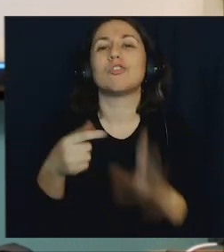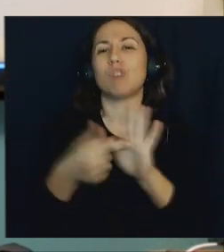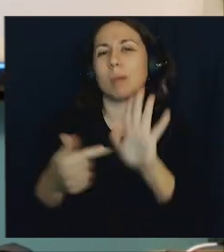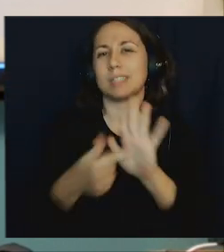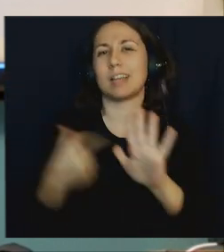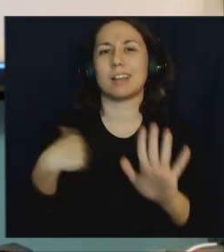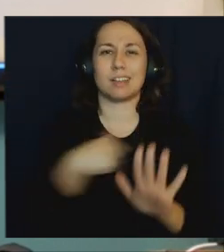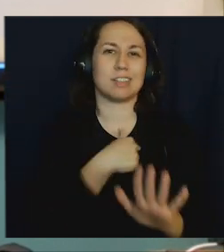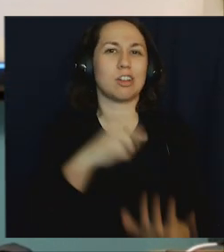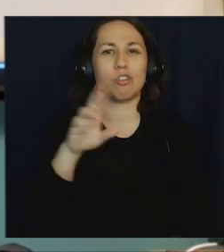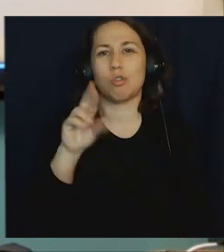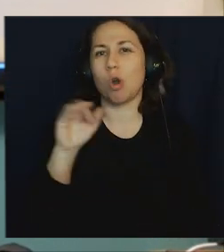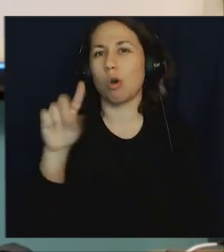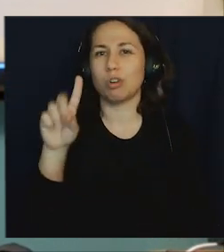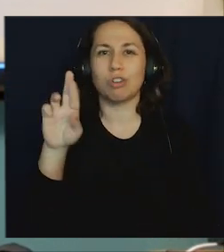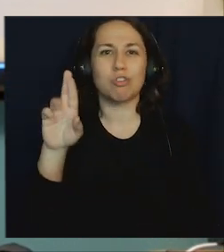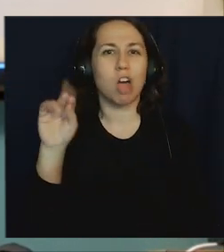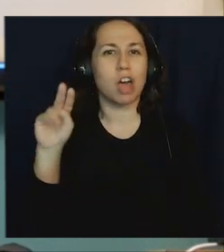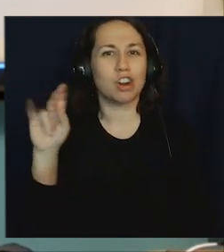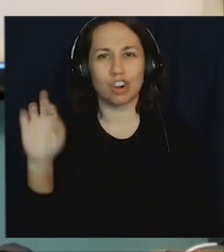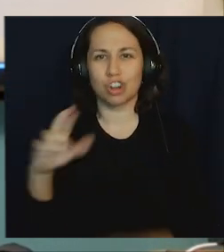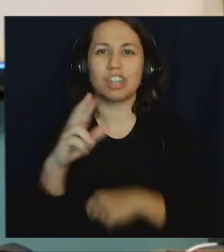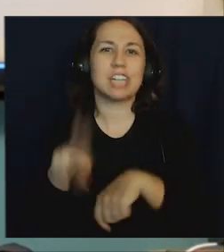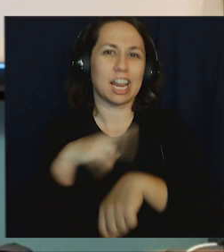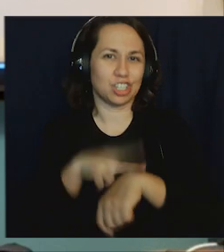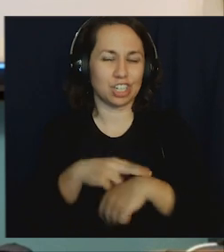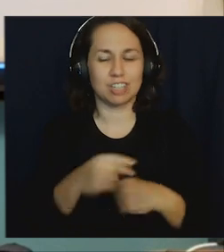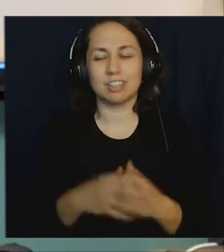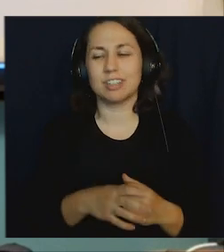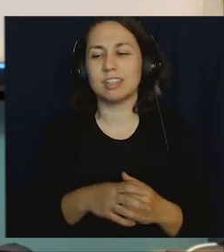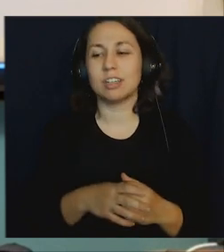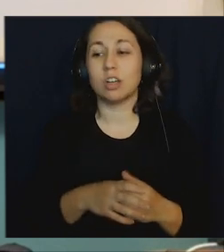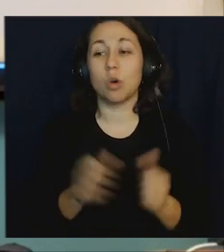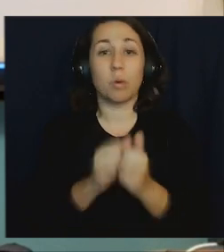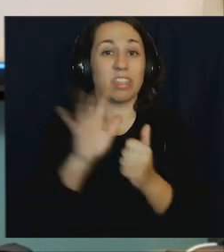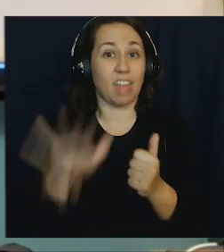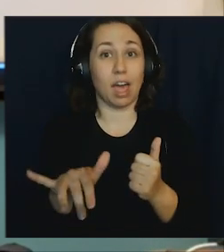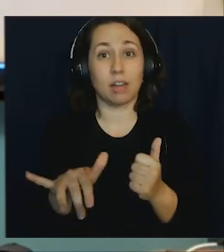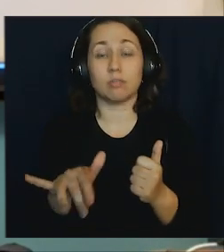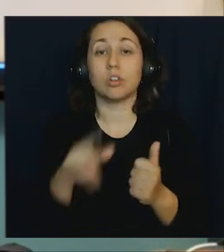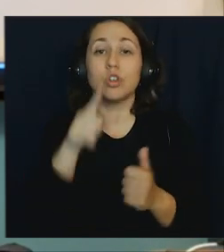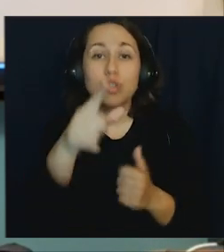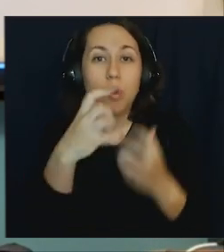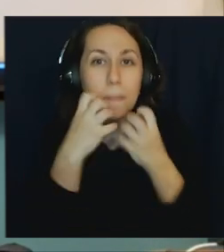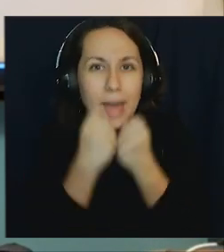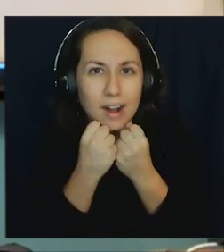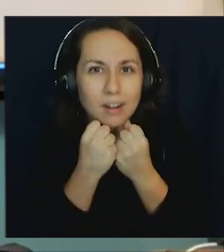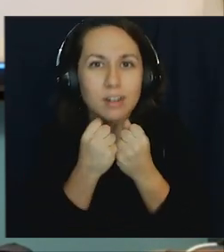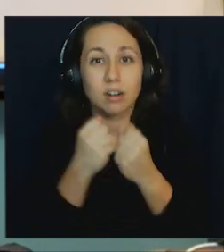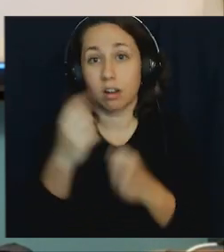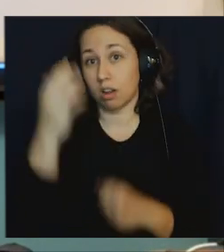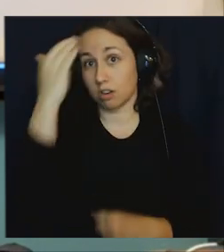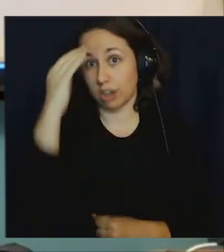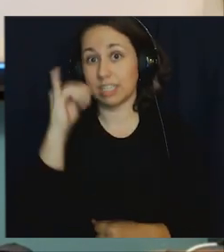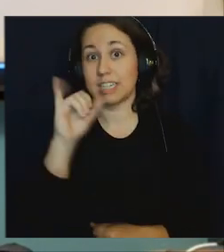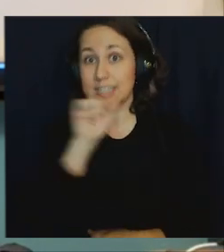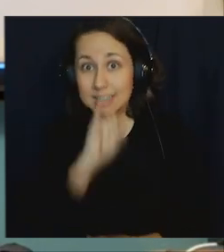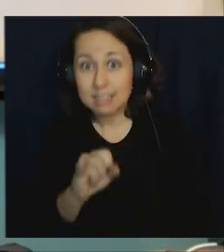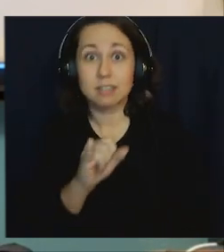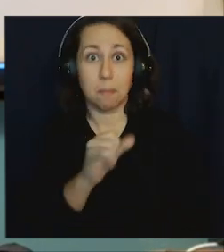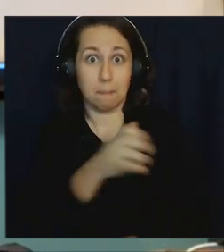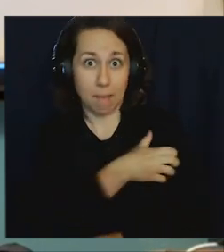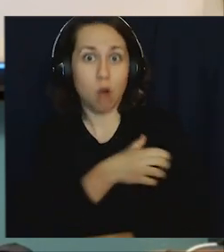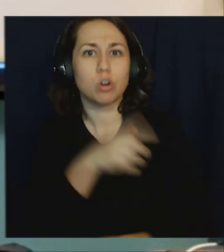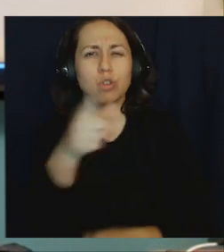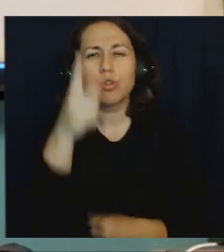and represent Roadrunner Nation. So with that said, as always, you matter, knowledge